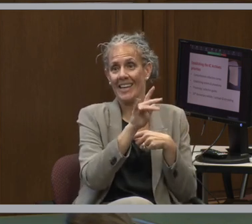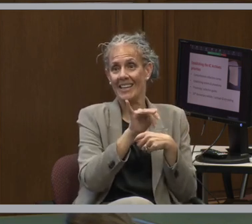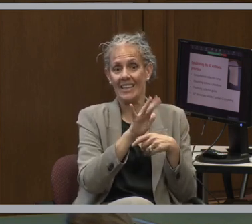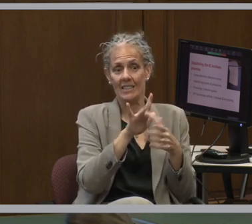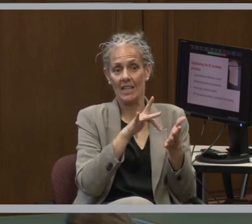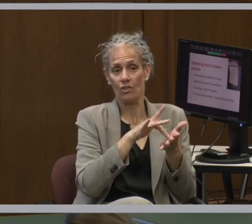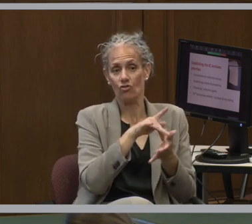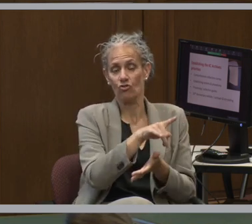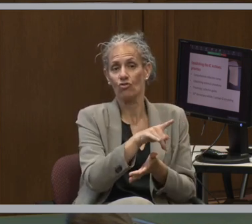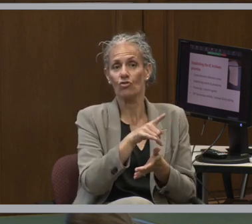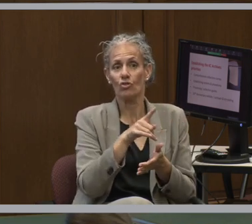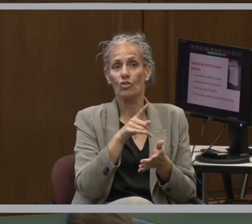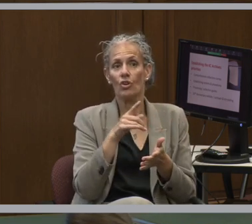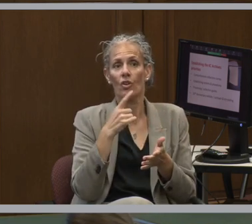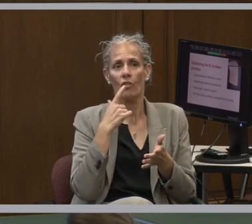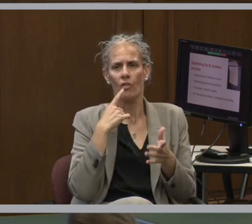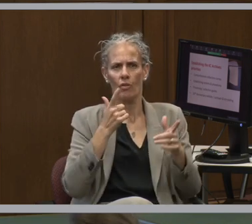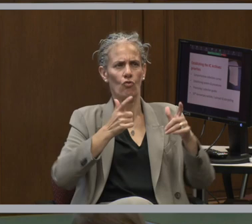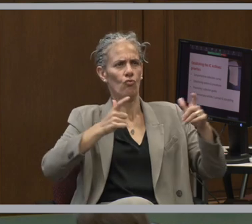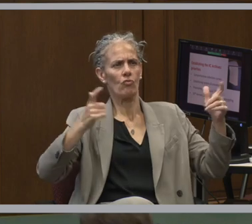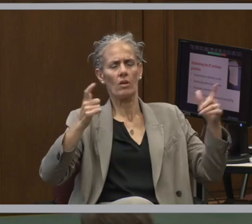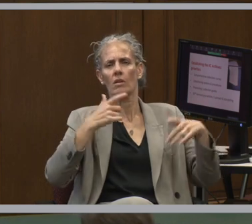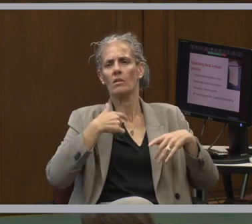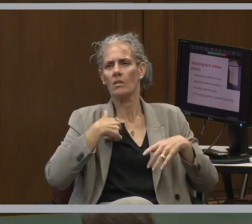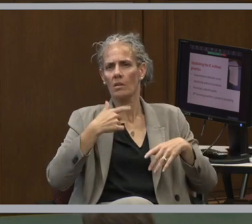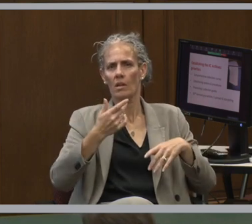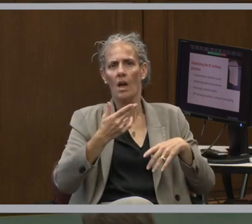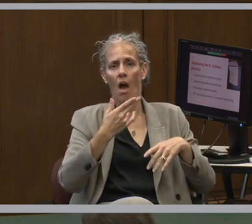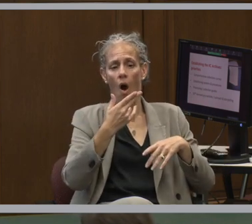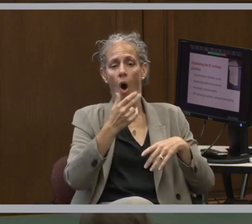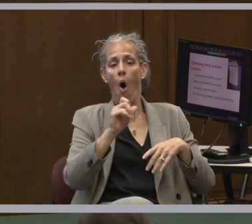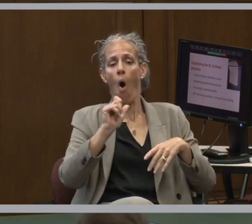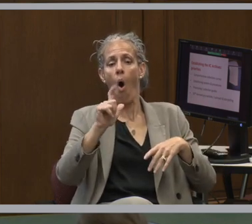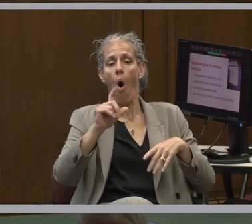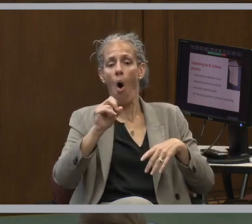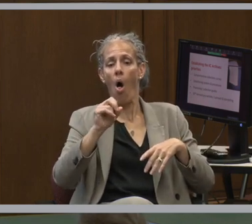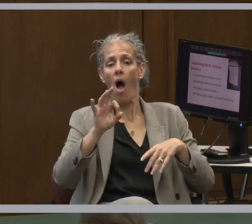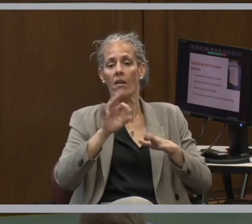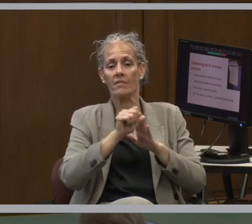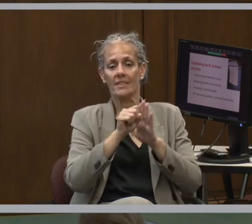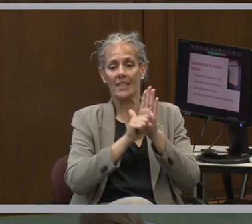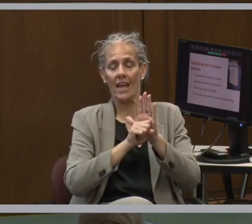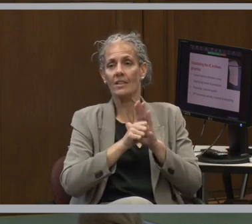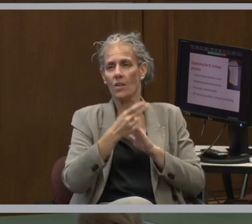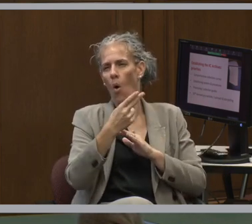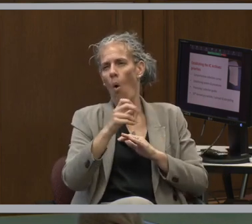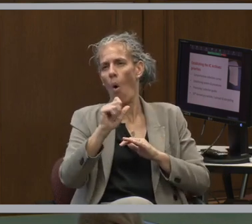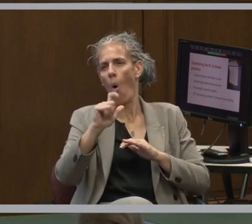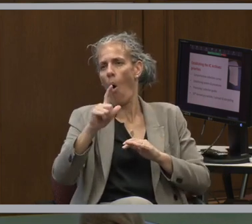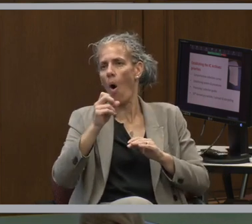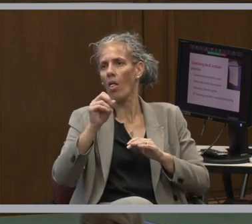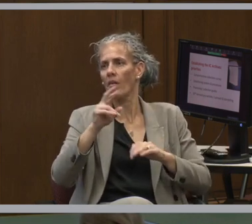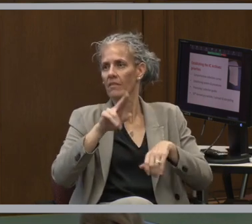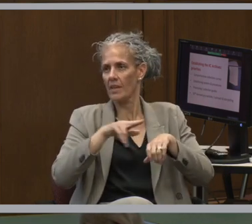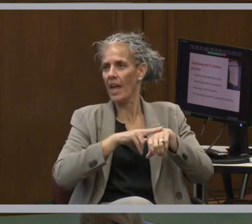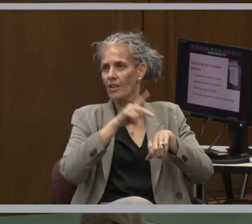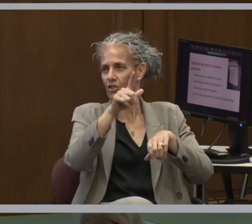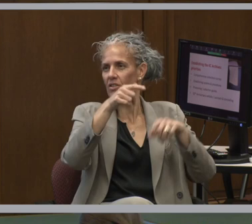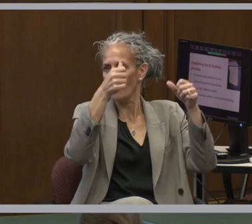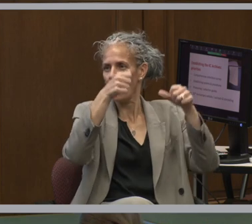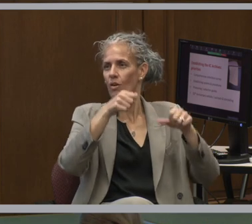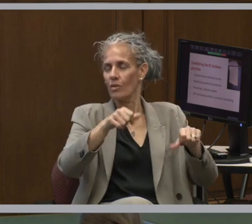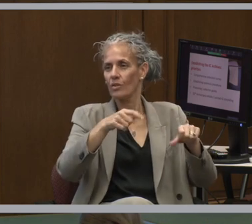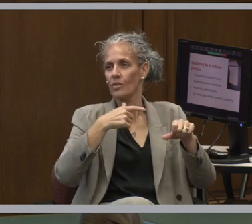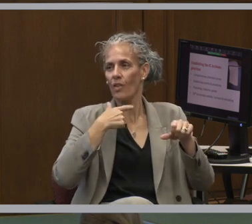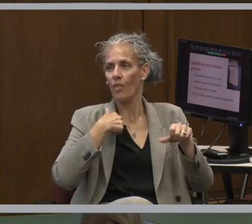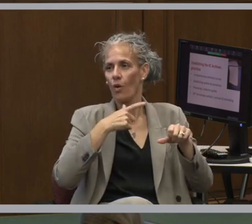into either the Grand Four, sorry, the Hall of States or the Hall of Nations and saw the Hanging 50 made out of window cards, those are actually all